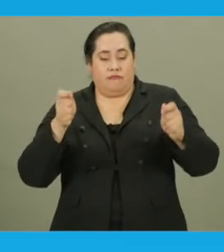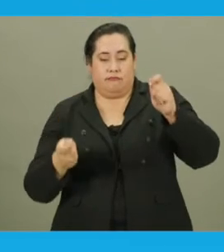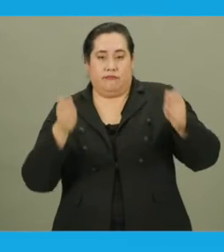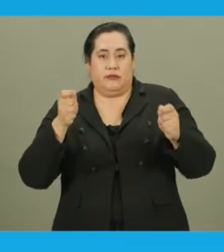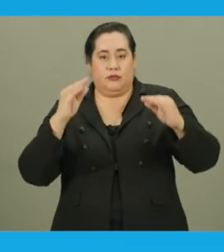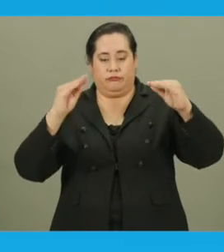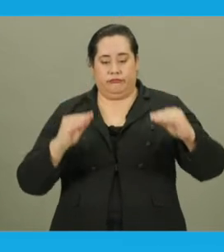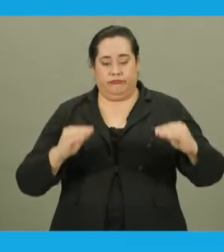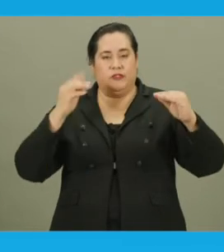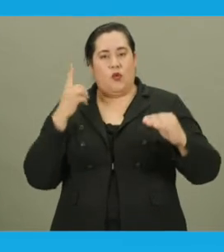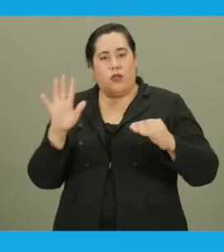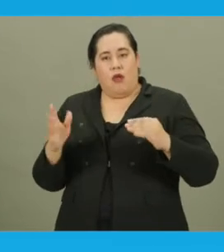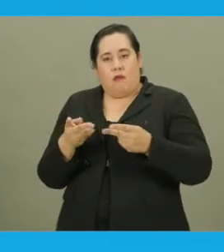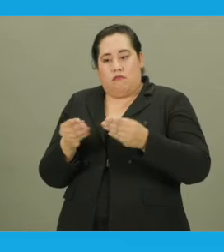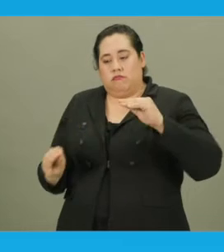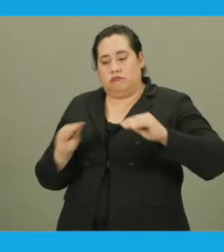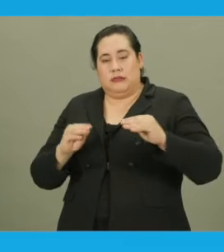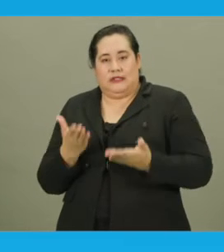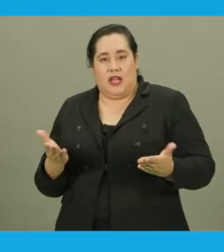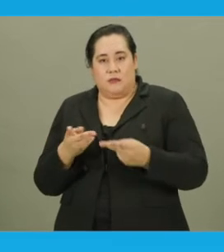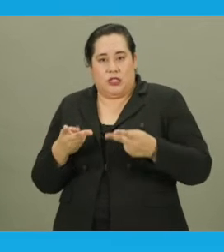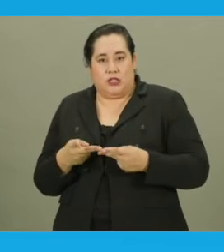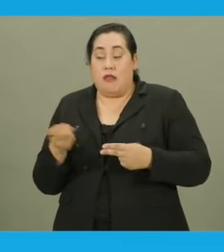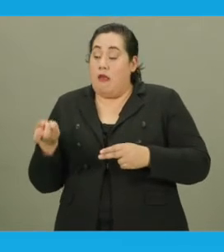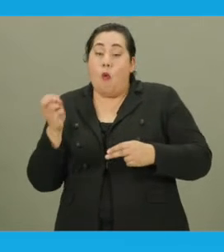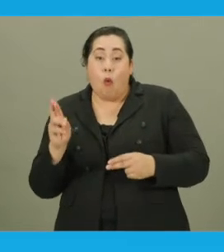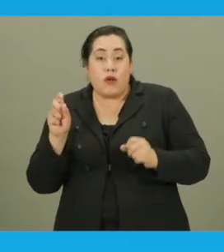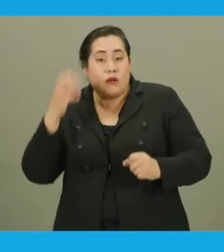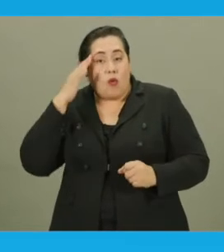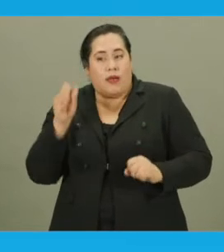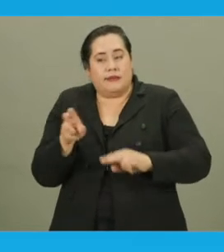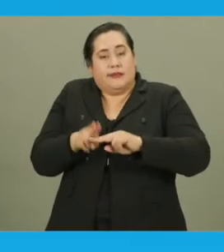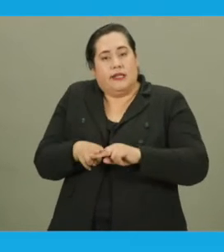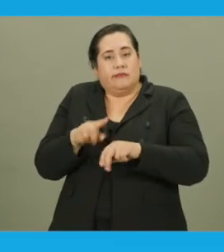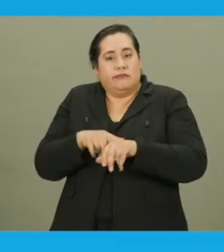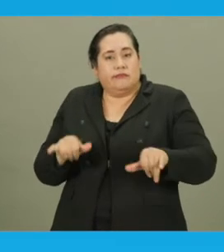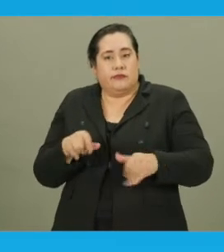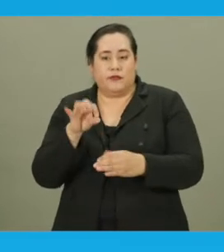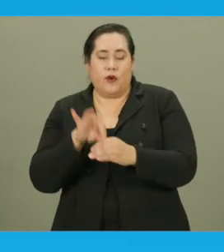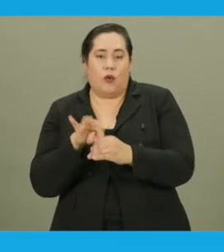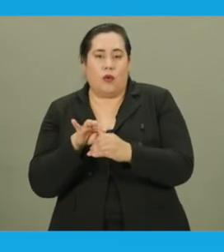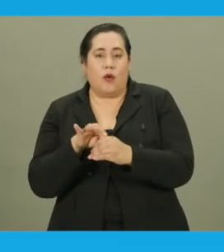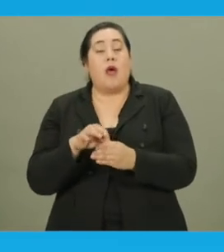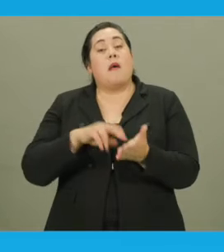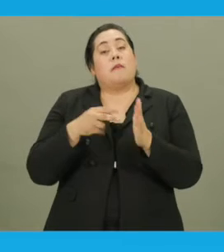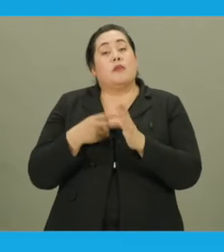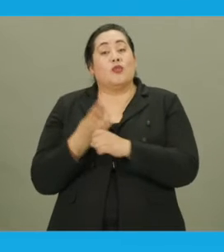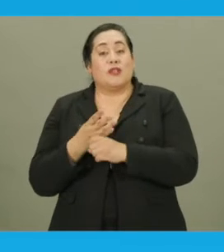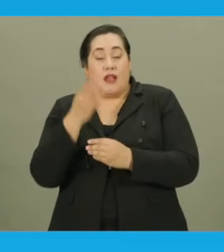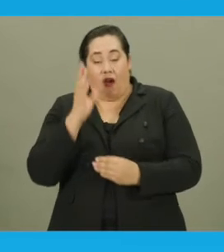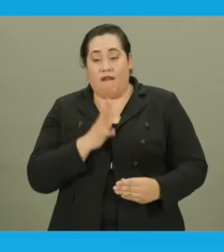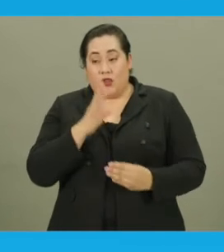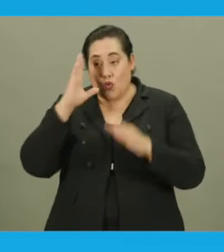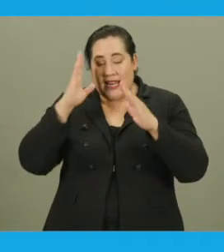can be adjusted to a mobility device position or that they can sit while voting. Therefore, using the official